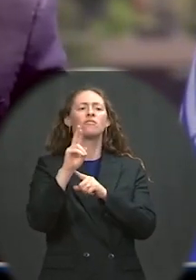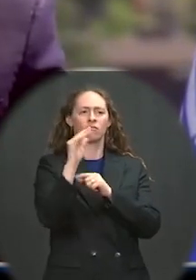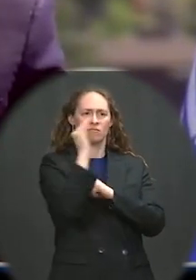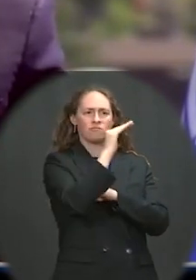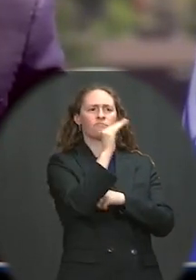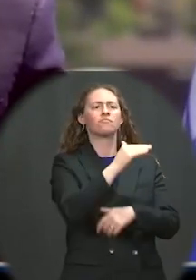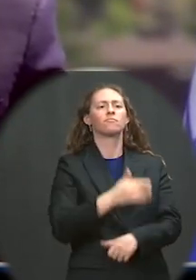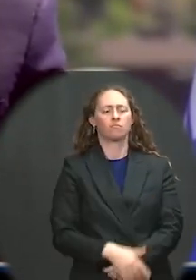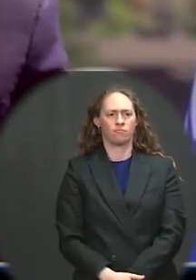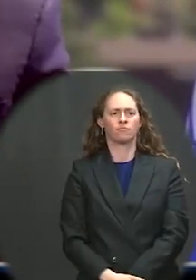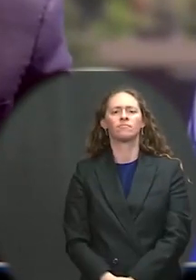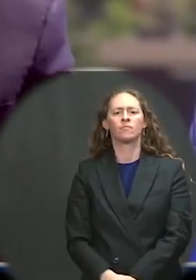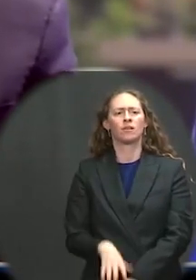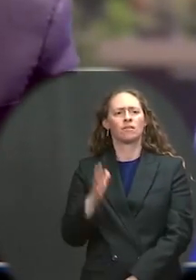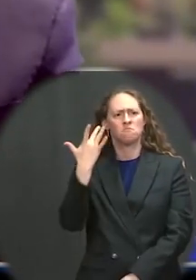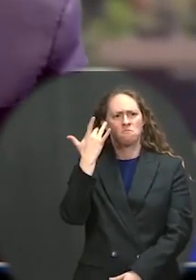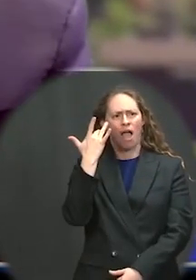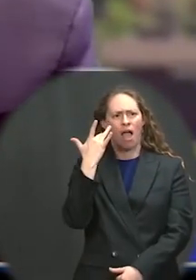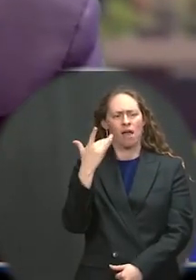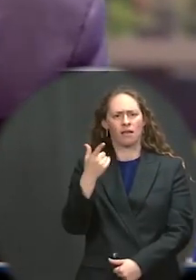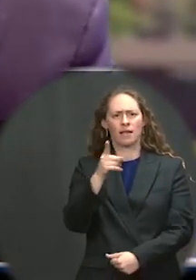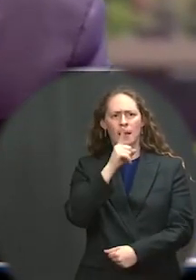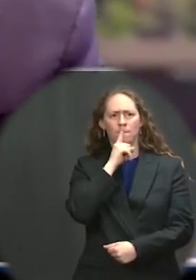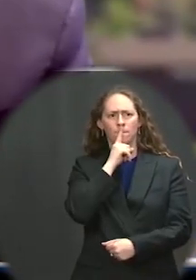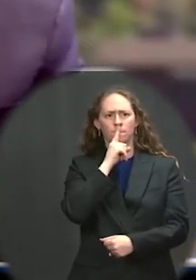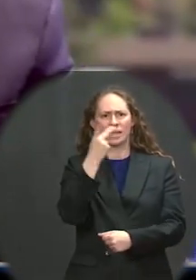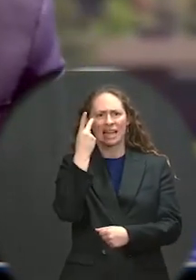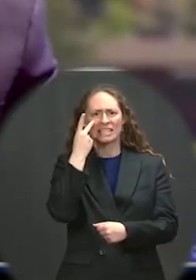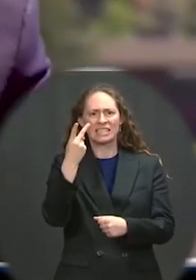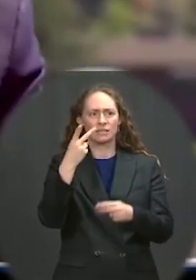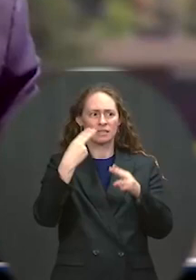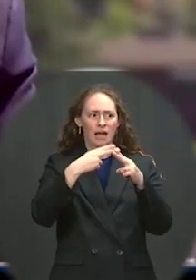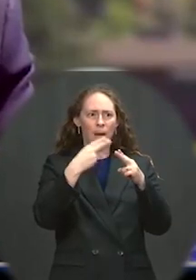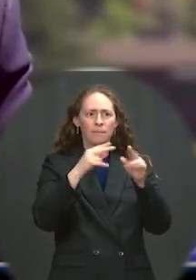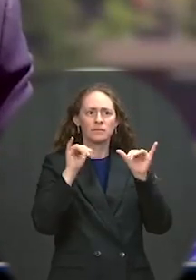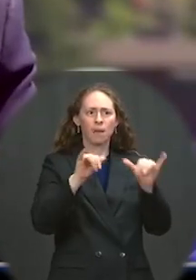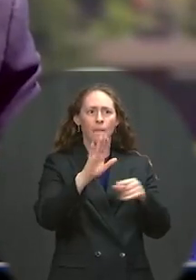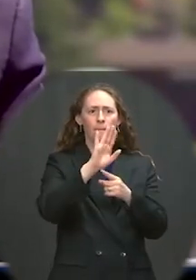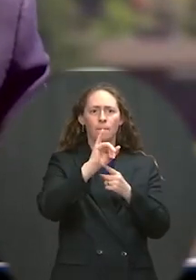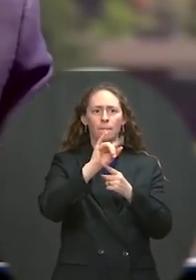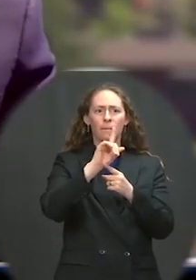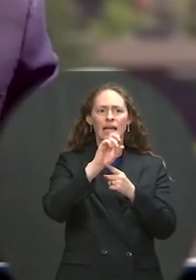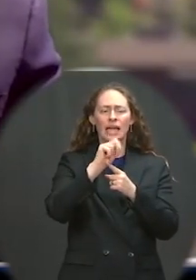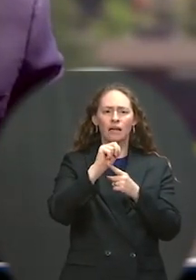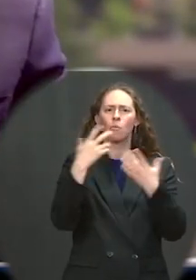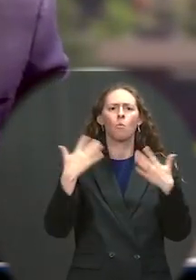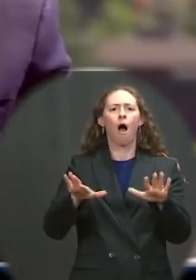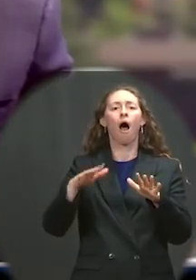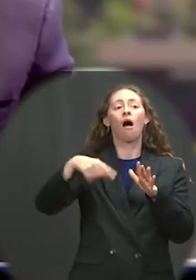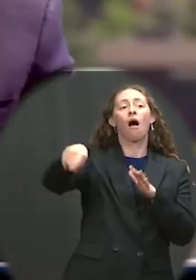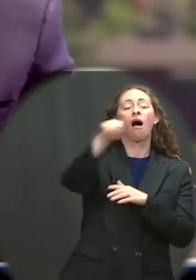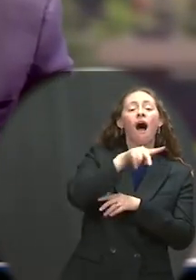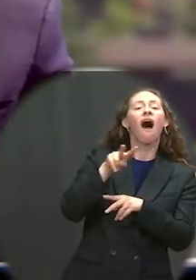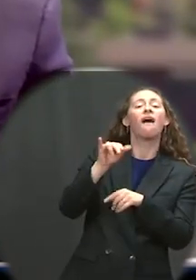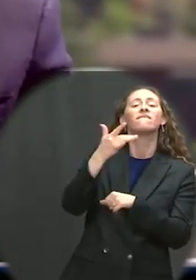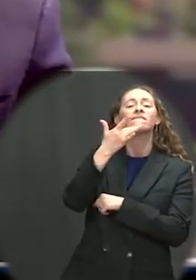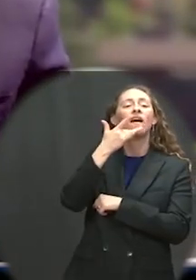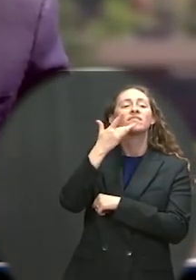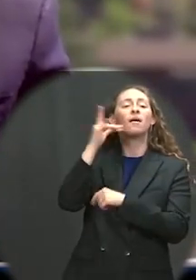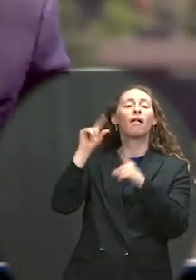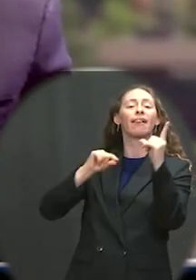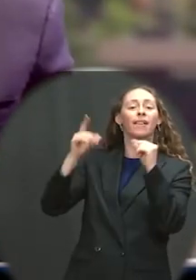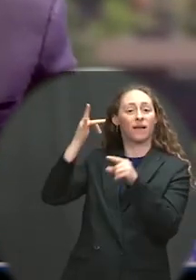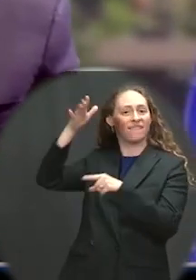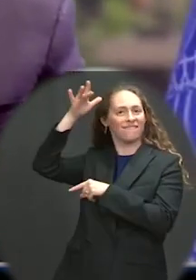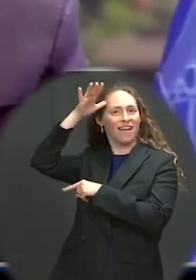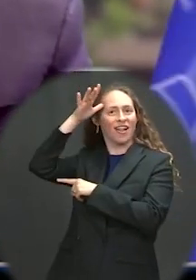the entire staff of the Academy for your commitment in training the next generation of leaders. And I brought with me a former Academy grad who